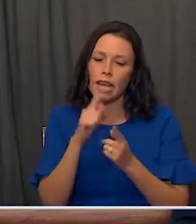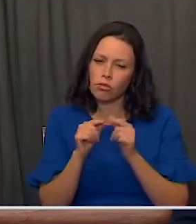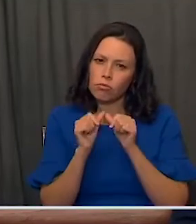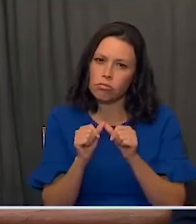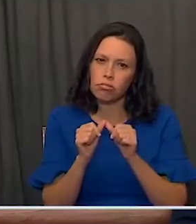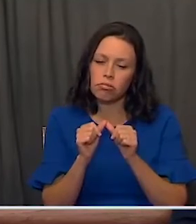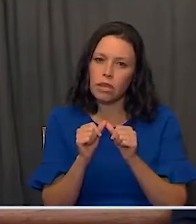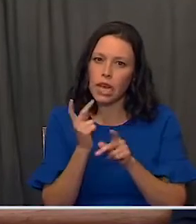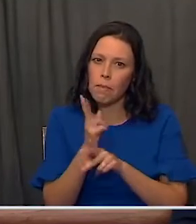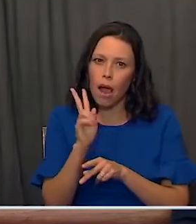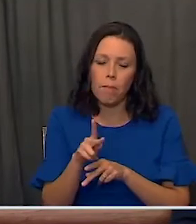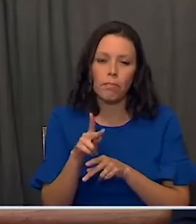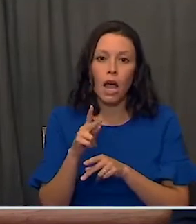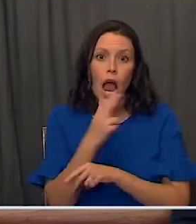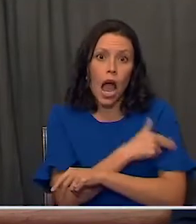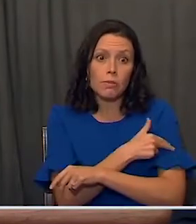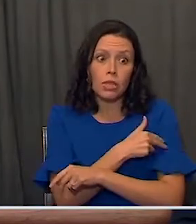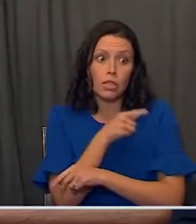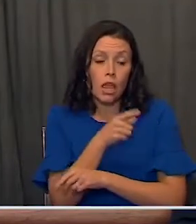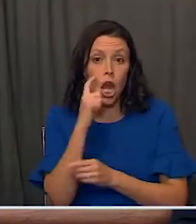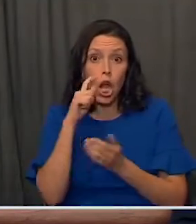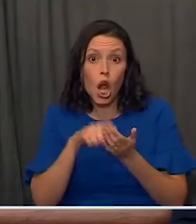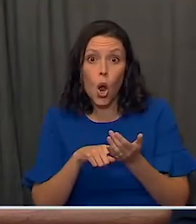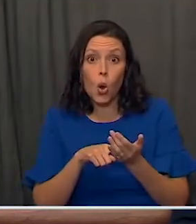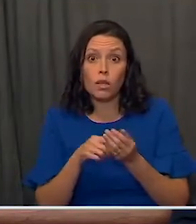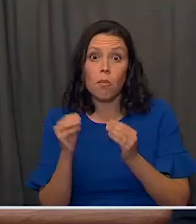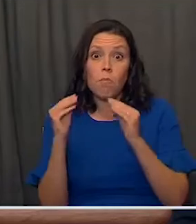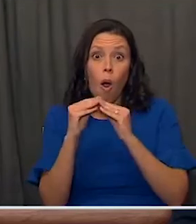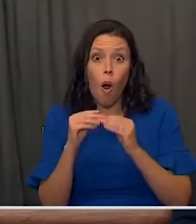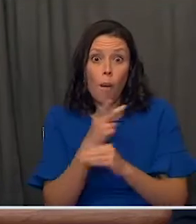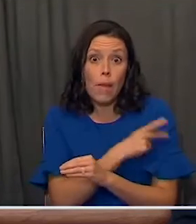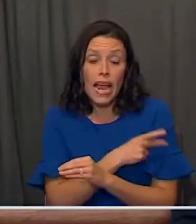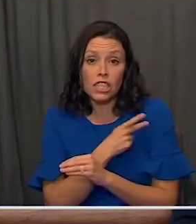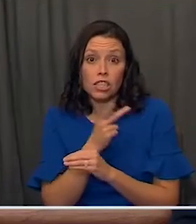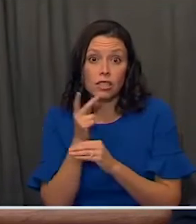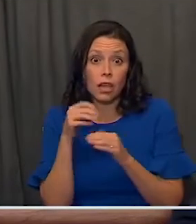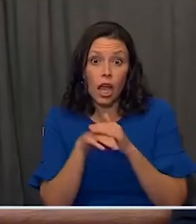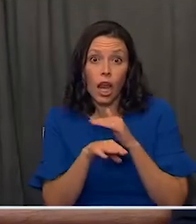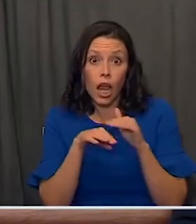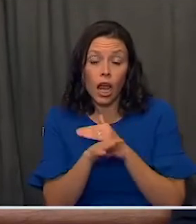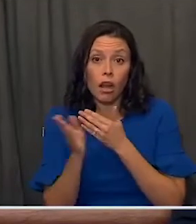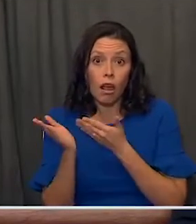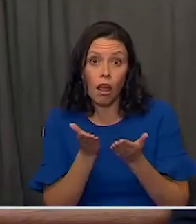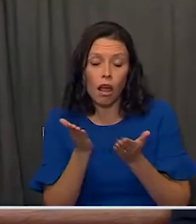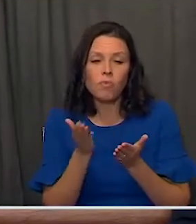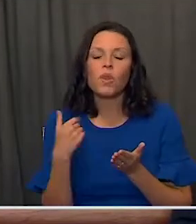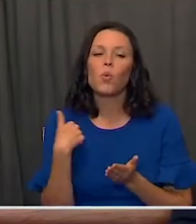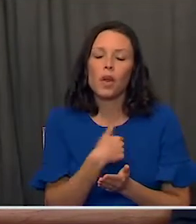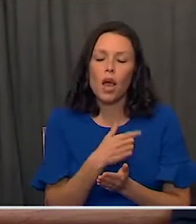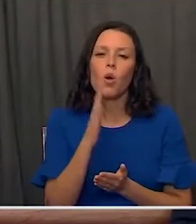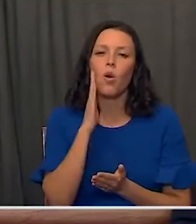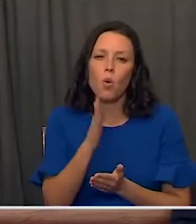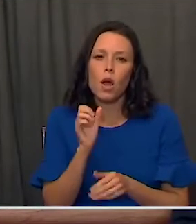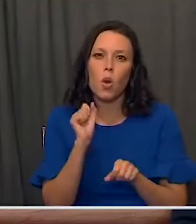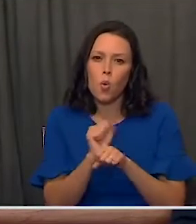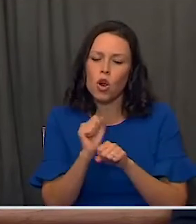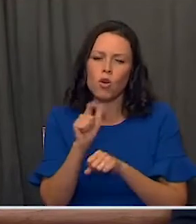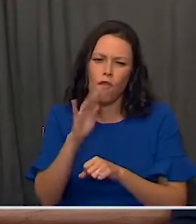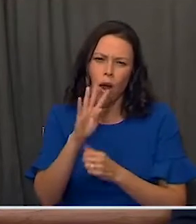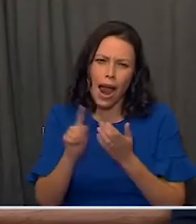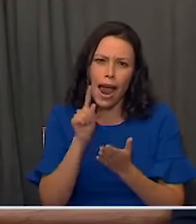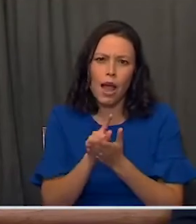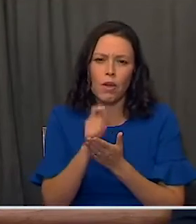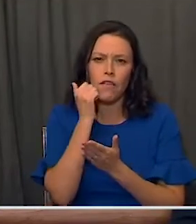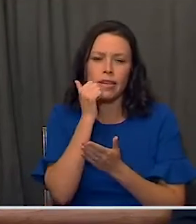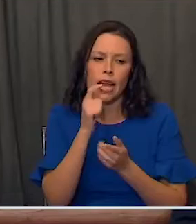We're going to make sure that hospitals that are seeing patients coming in on an increasing basis know that we're going to we're going to work around the clock